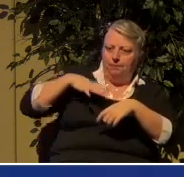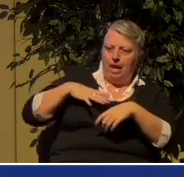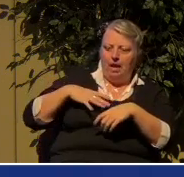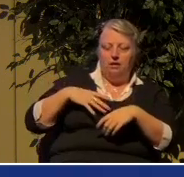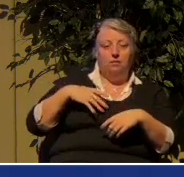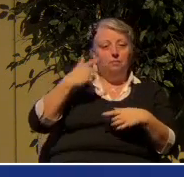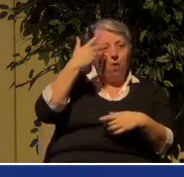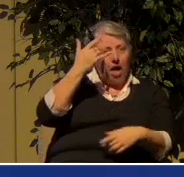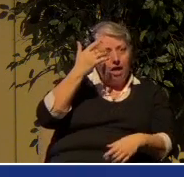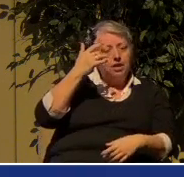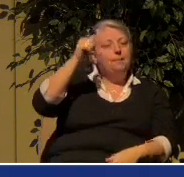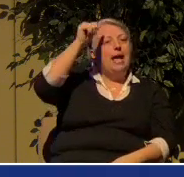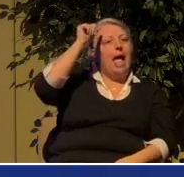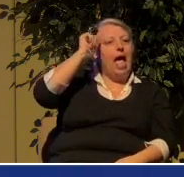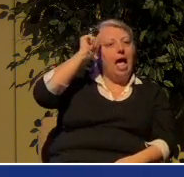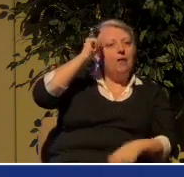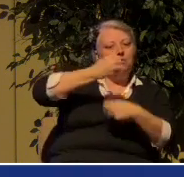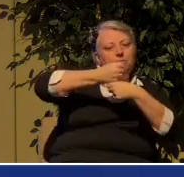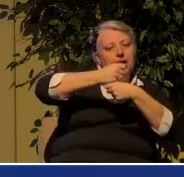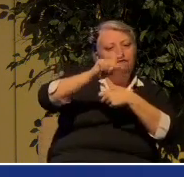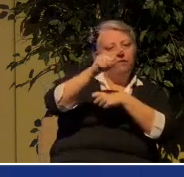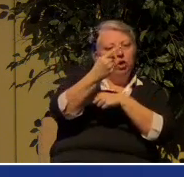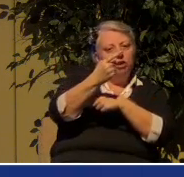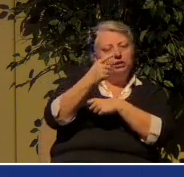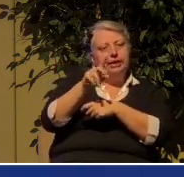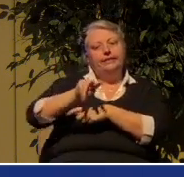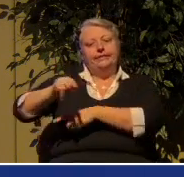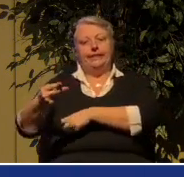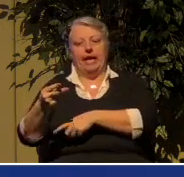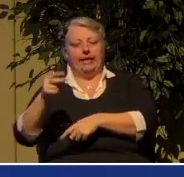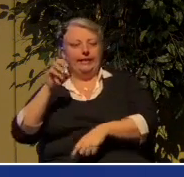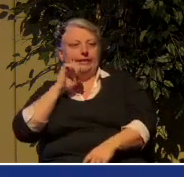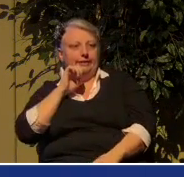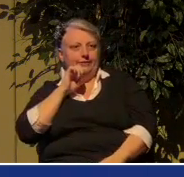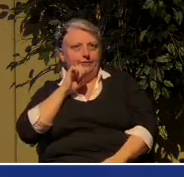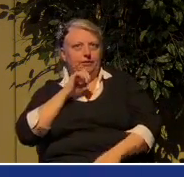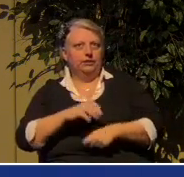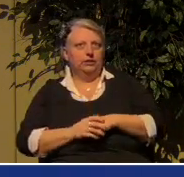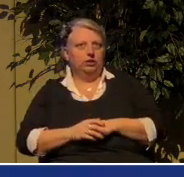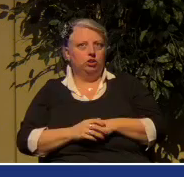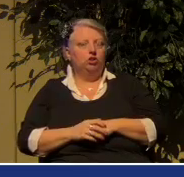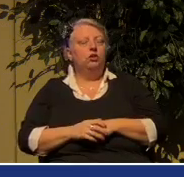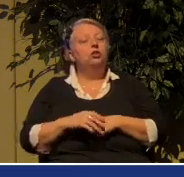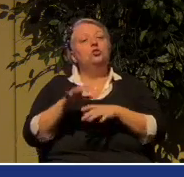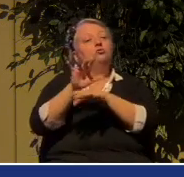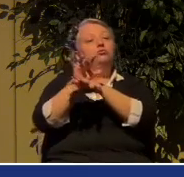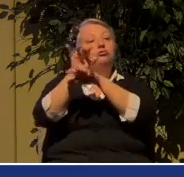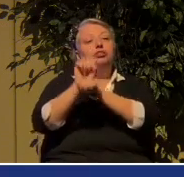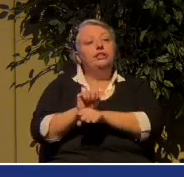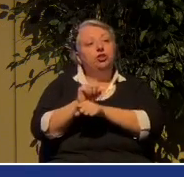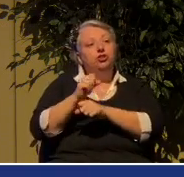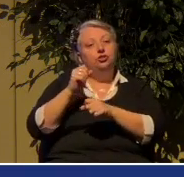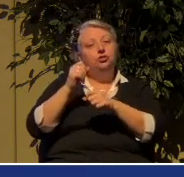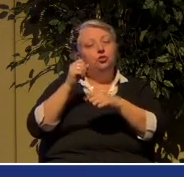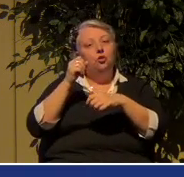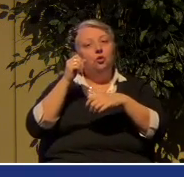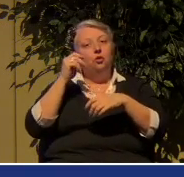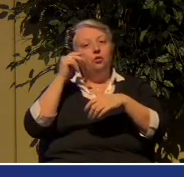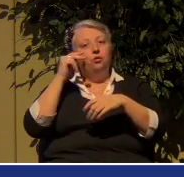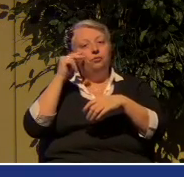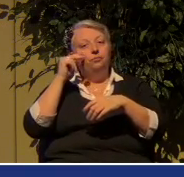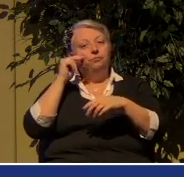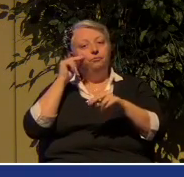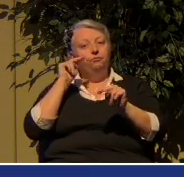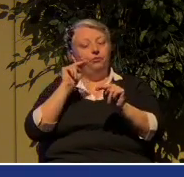Eve. And so the traditional view of women in leadership positions was